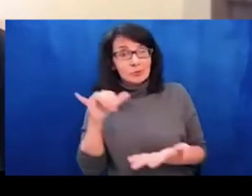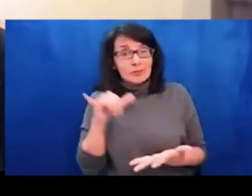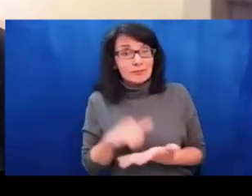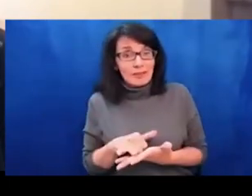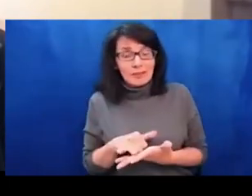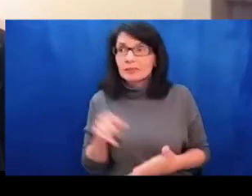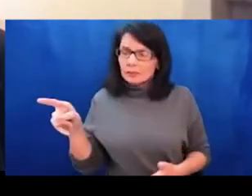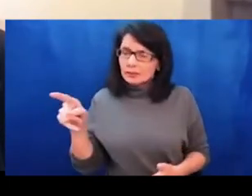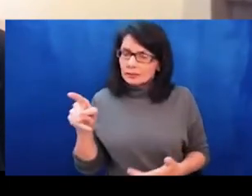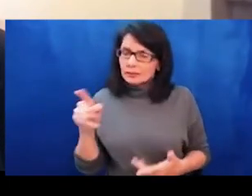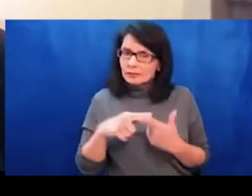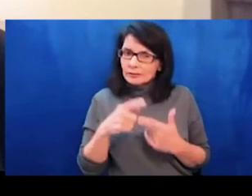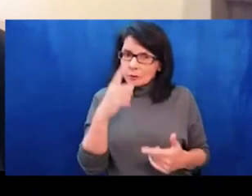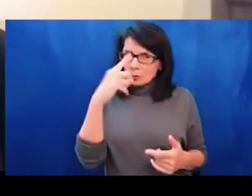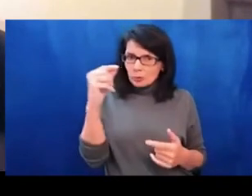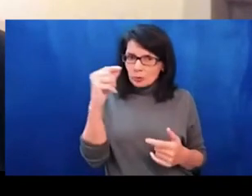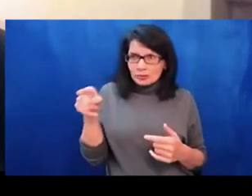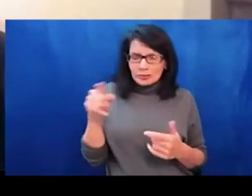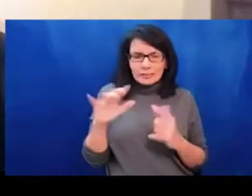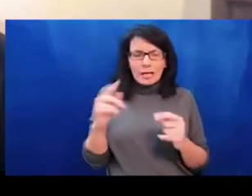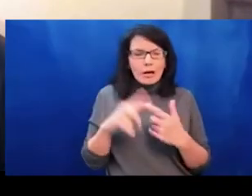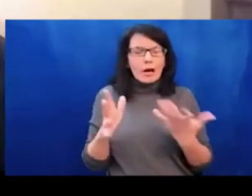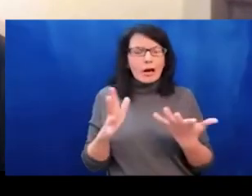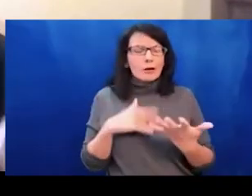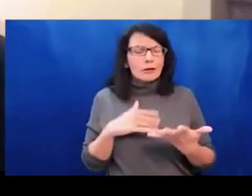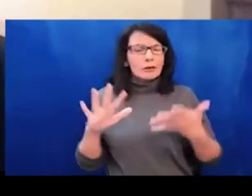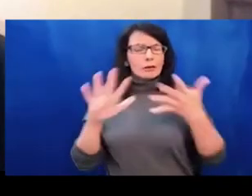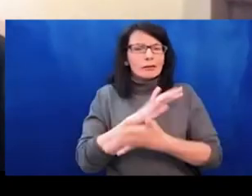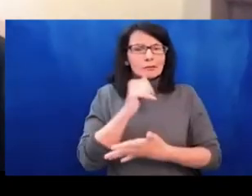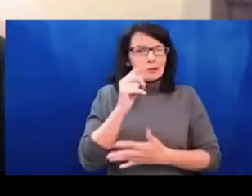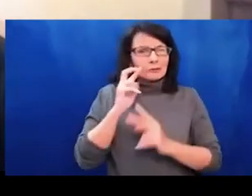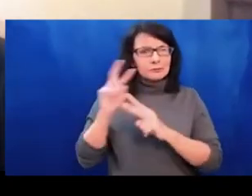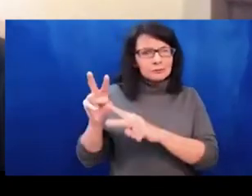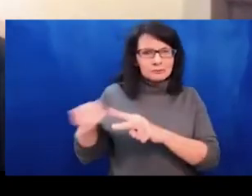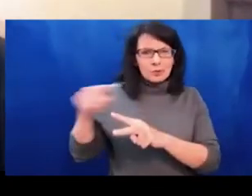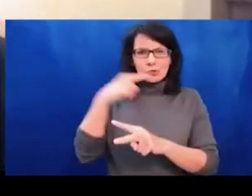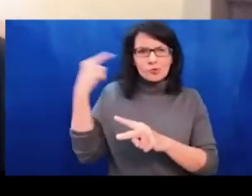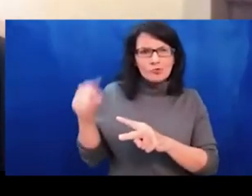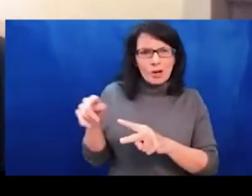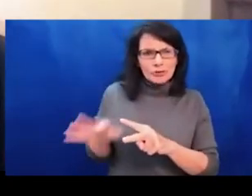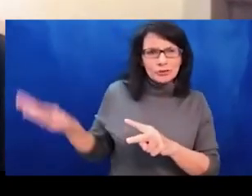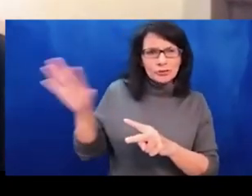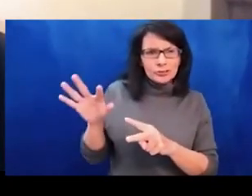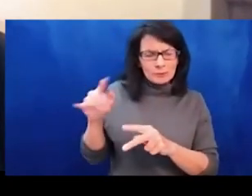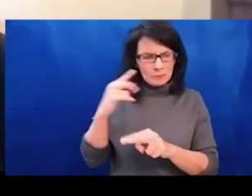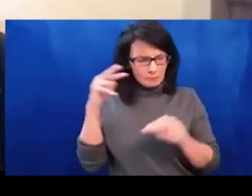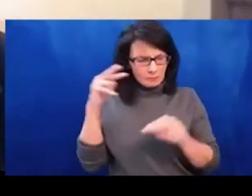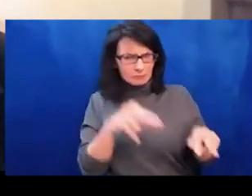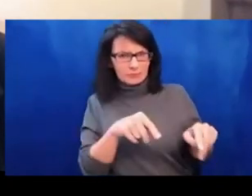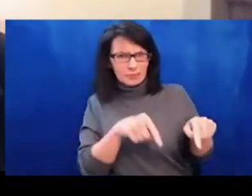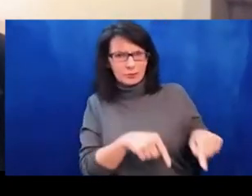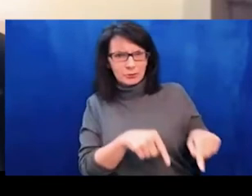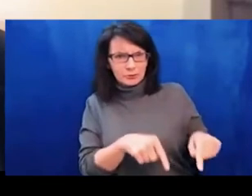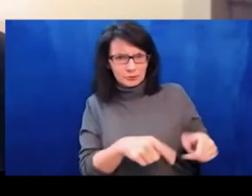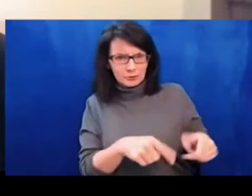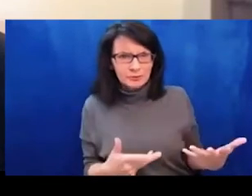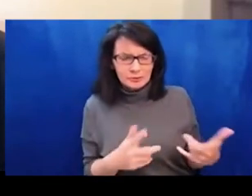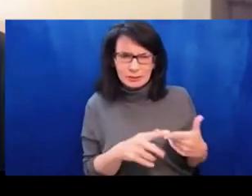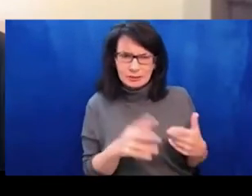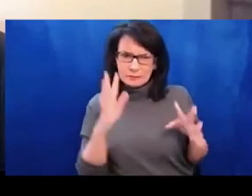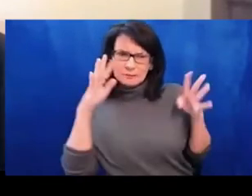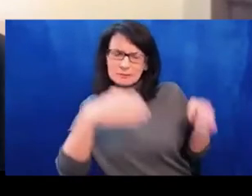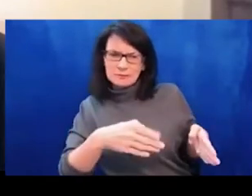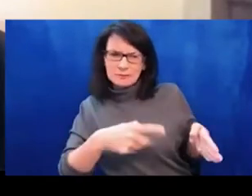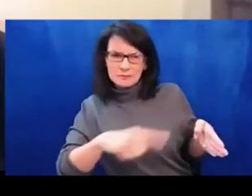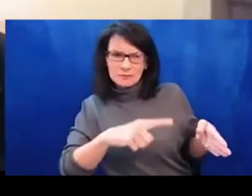percentage of the population, but also as a site, Ukraine has hosted white nationalists, right? But a lot of those white nationalists have been from